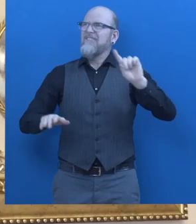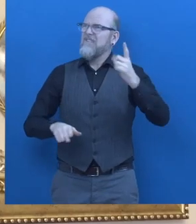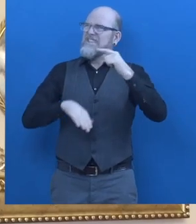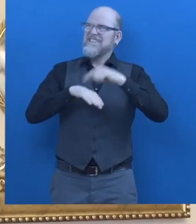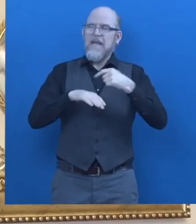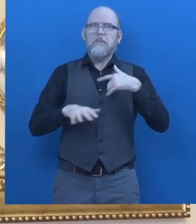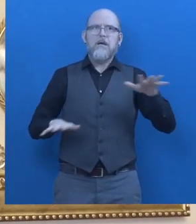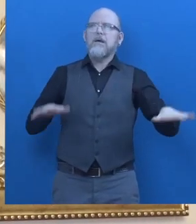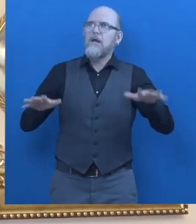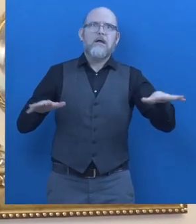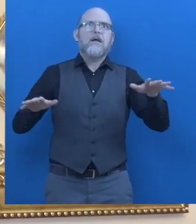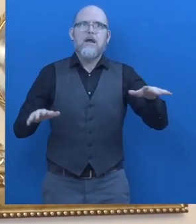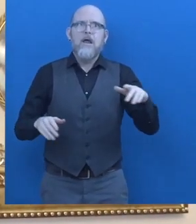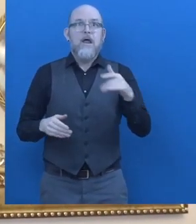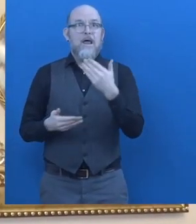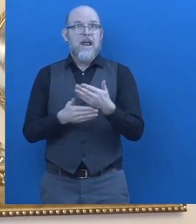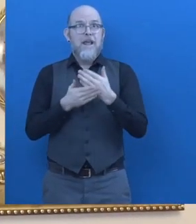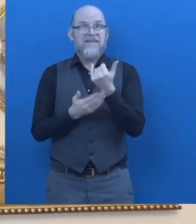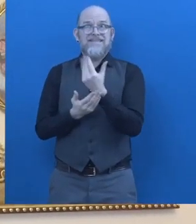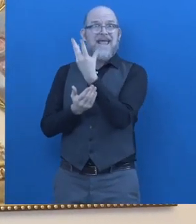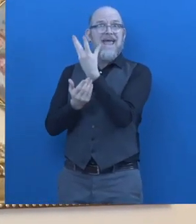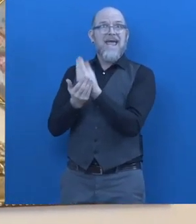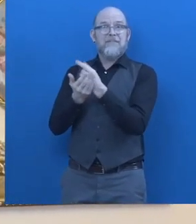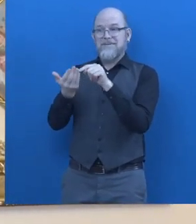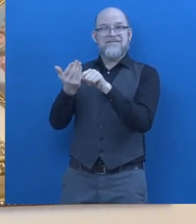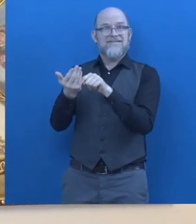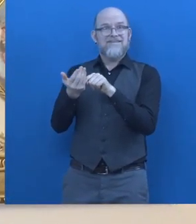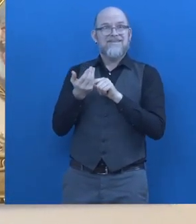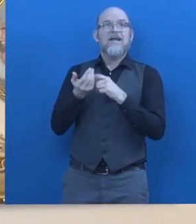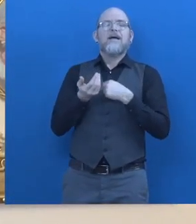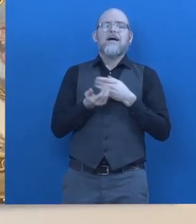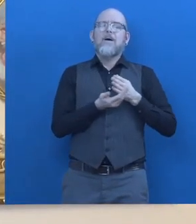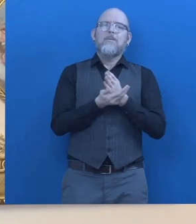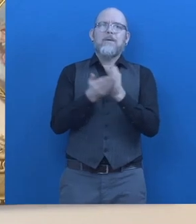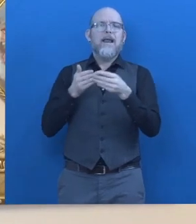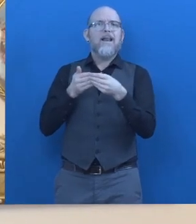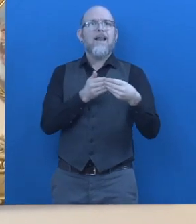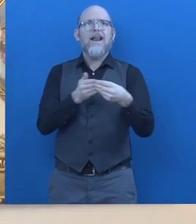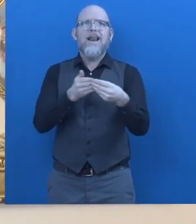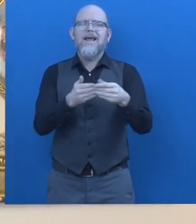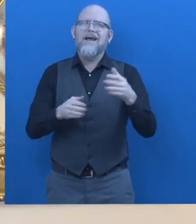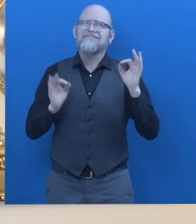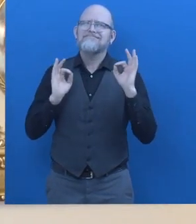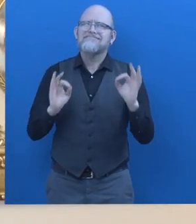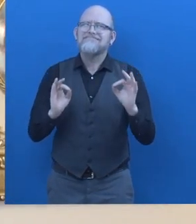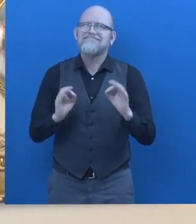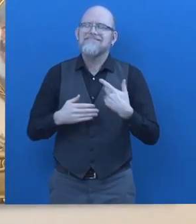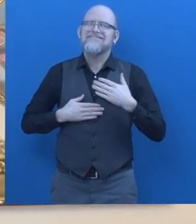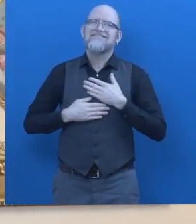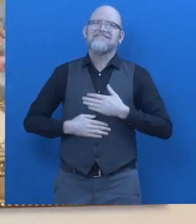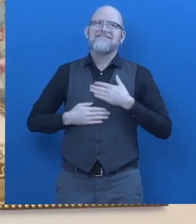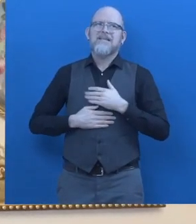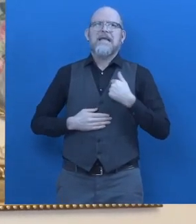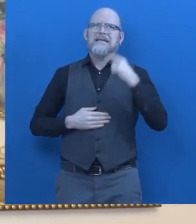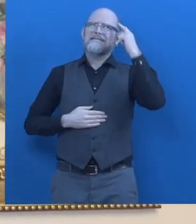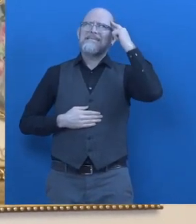now that i have a blend doors uploaded in my phone i feel safer and guided i think it should